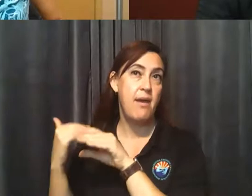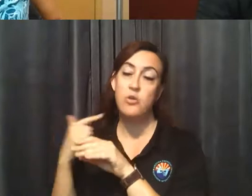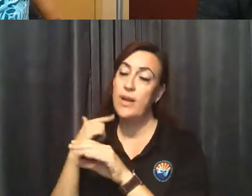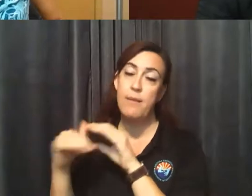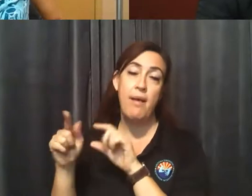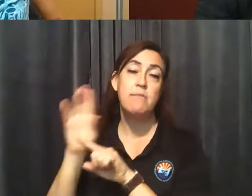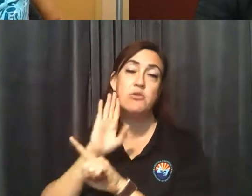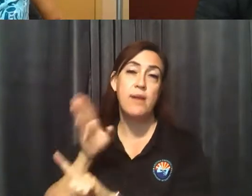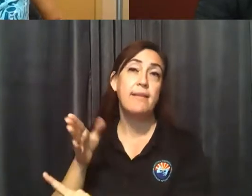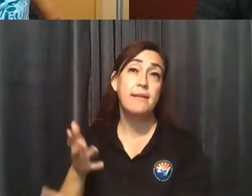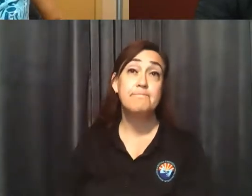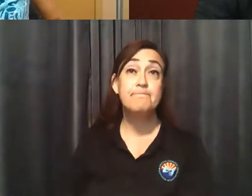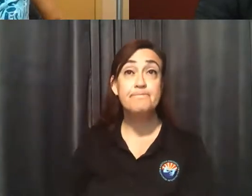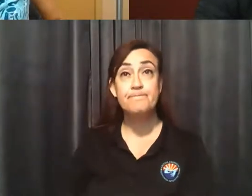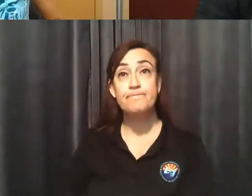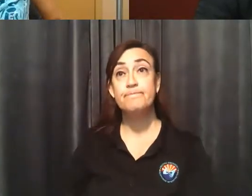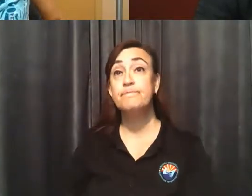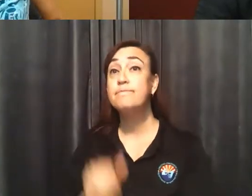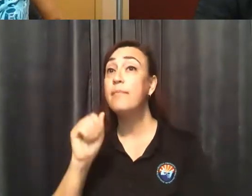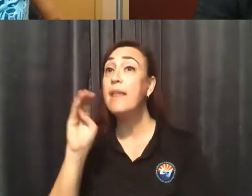that way. Okay. Amy? Okay.